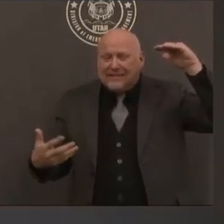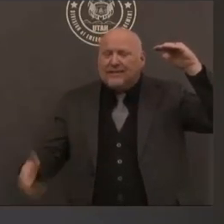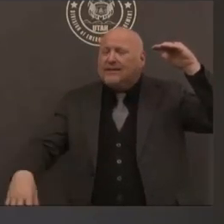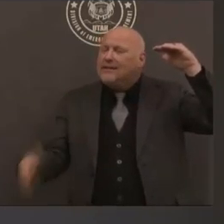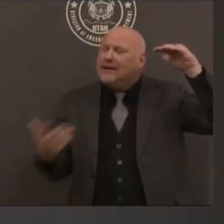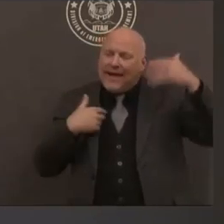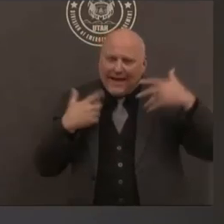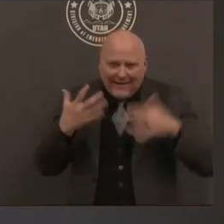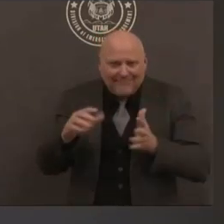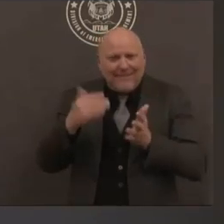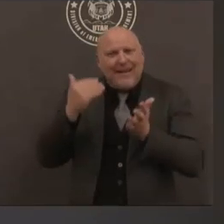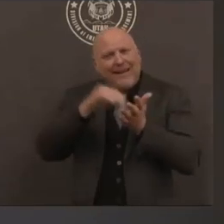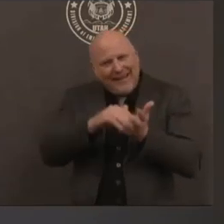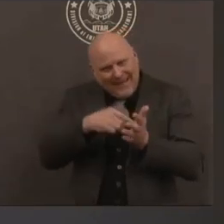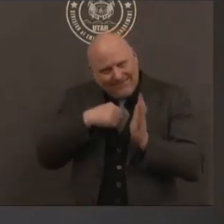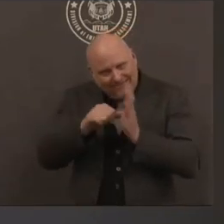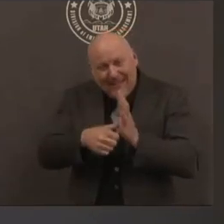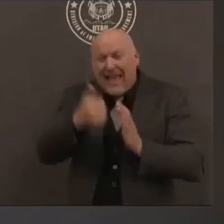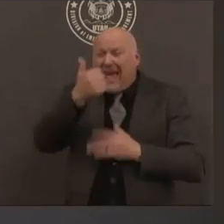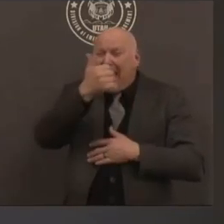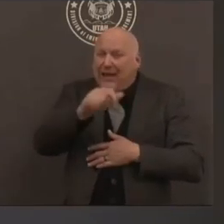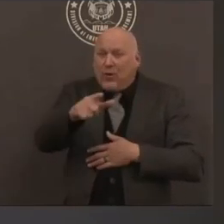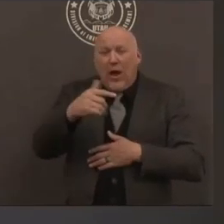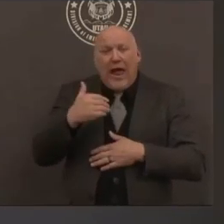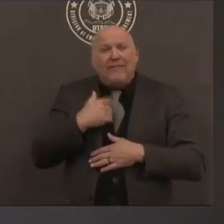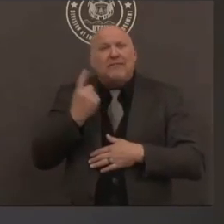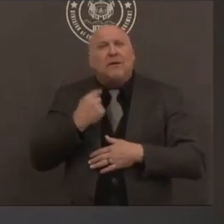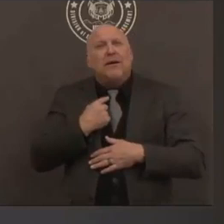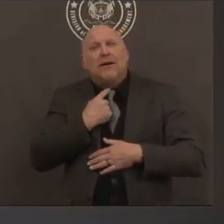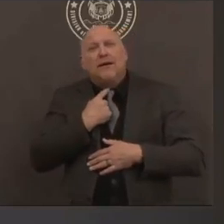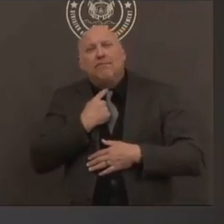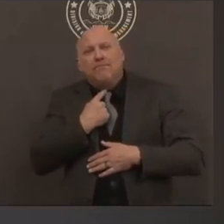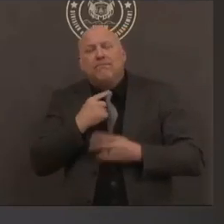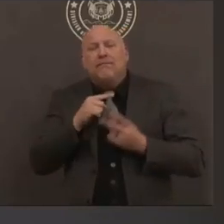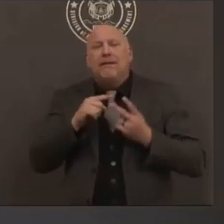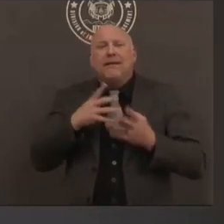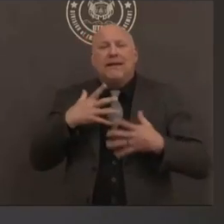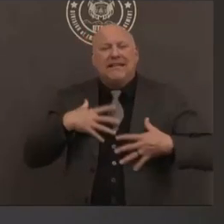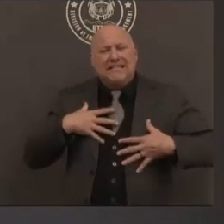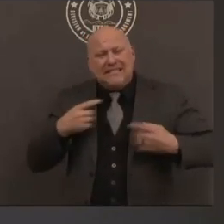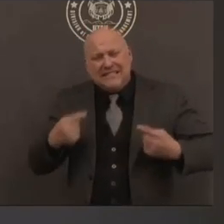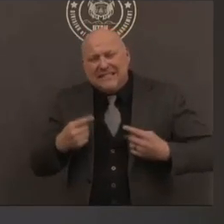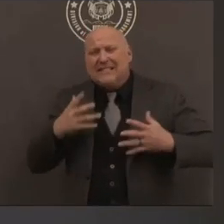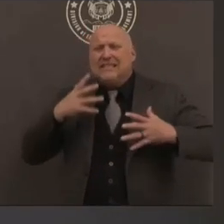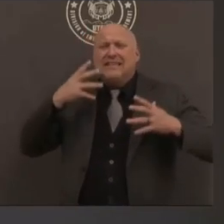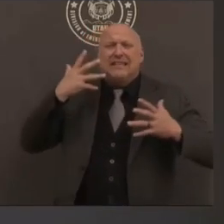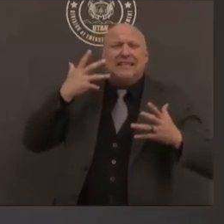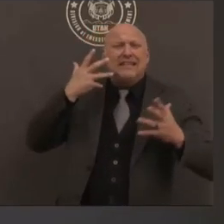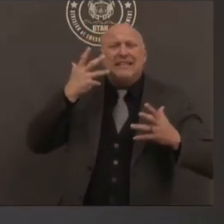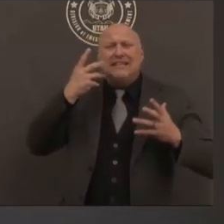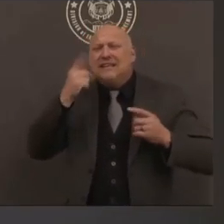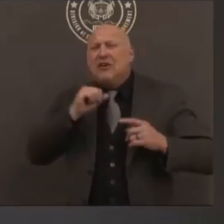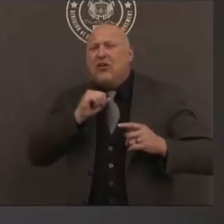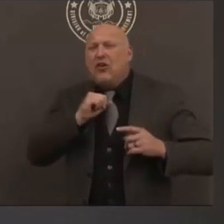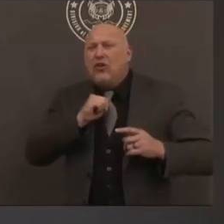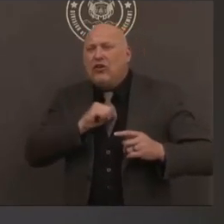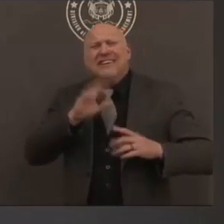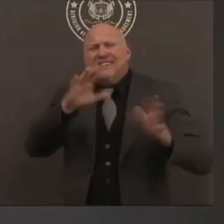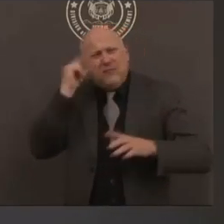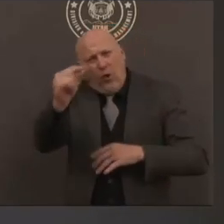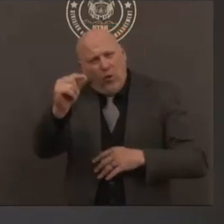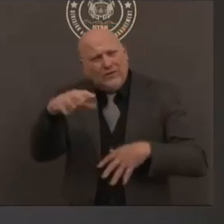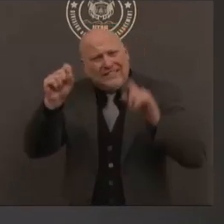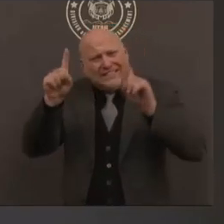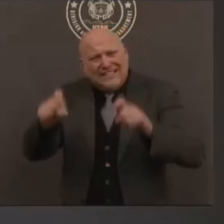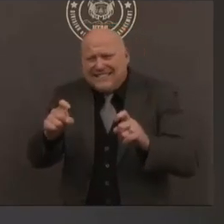go to coronavirus.utah.com to look for testing locations and get tested for covet 19 so that includes fever cough